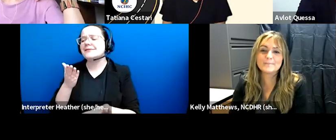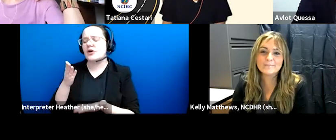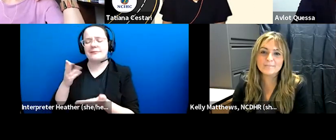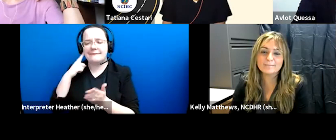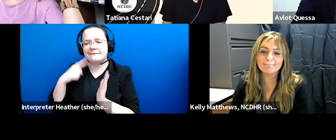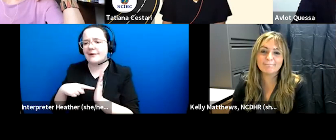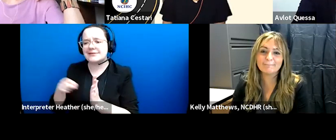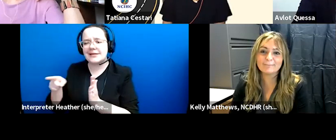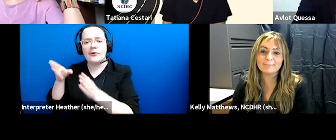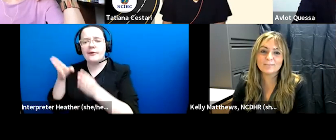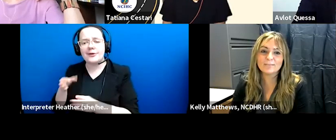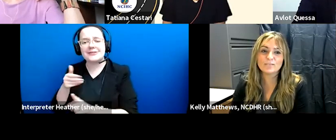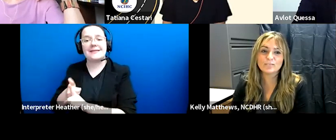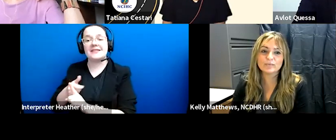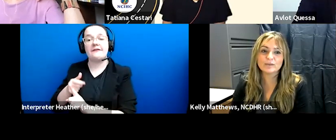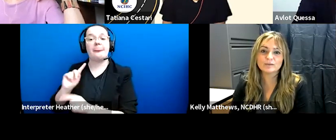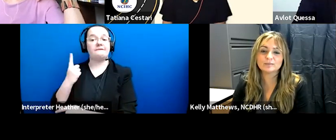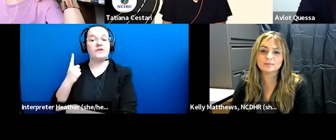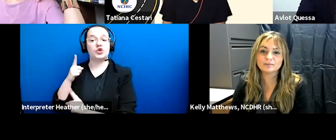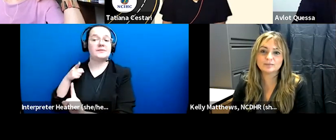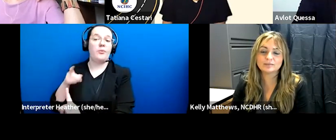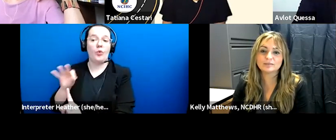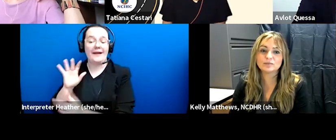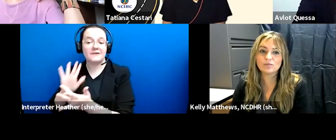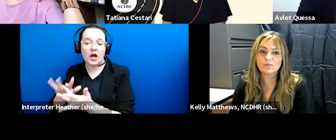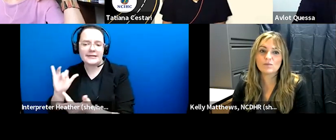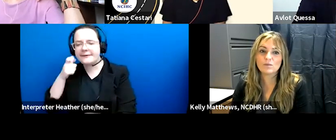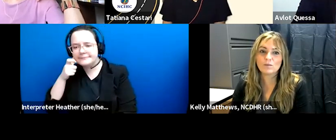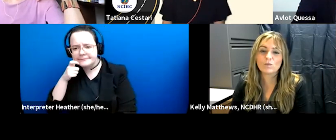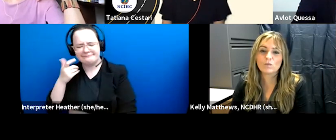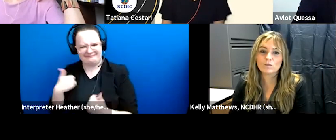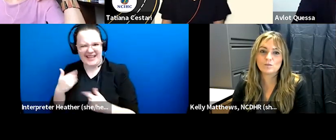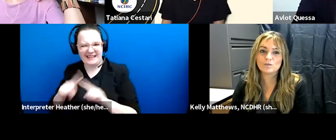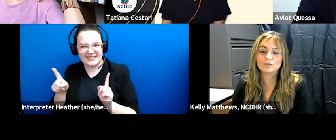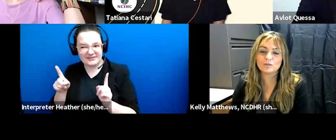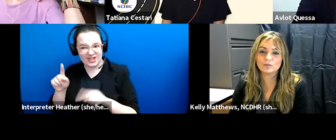point of contact is there a different training approach